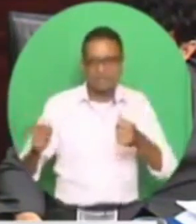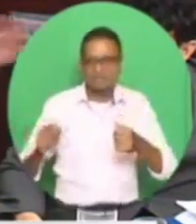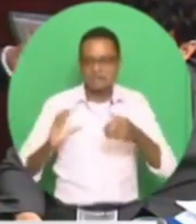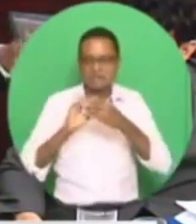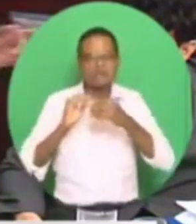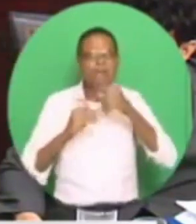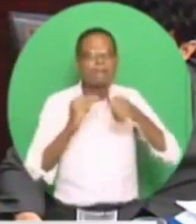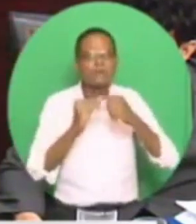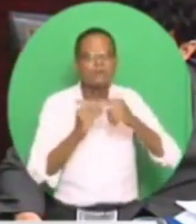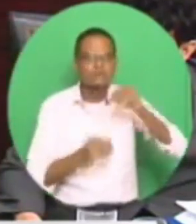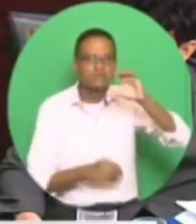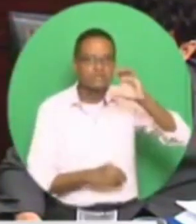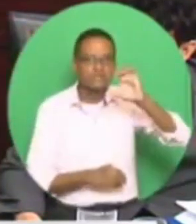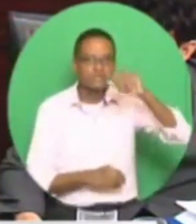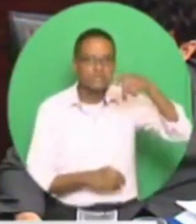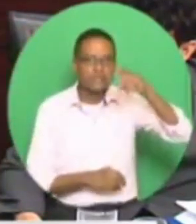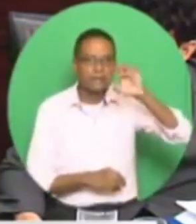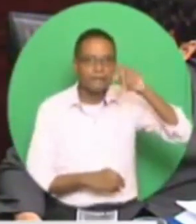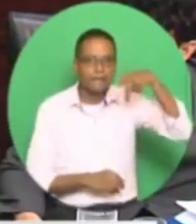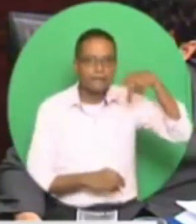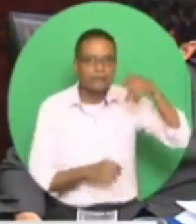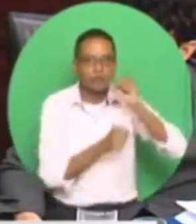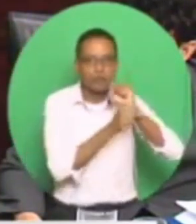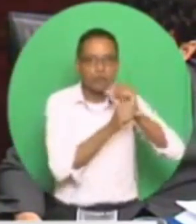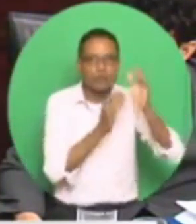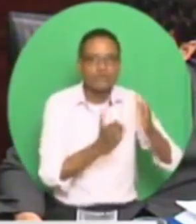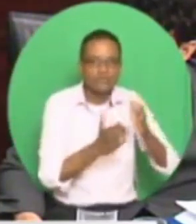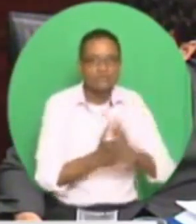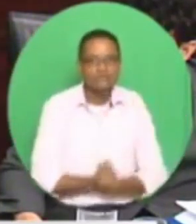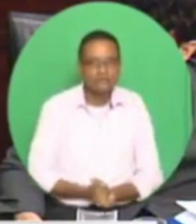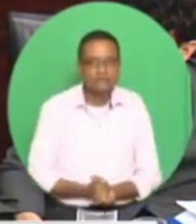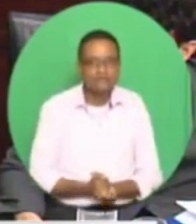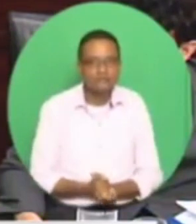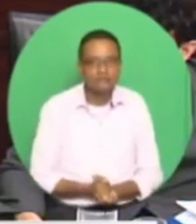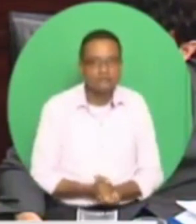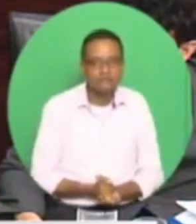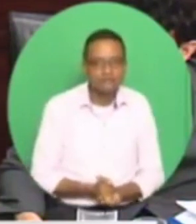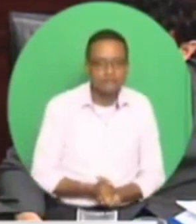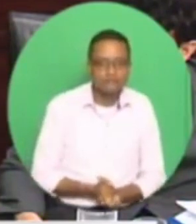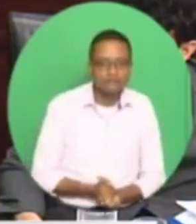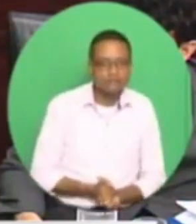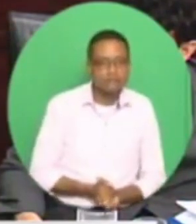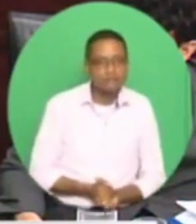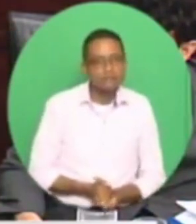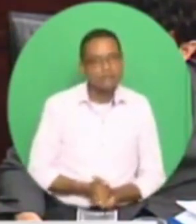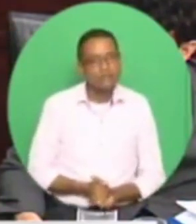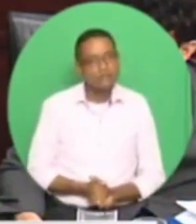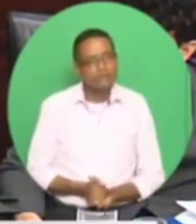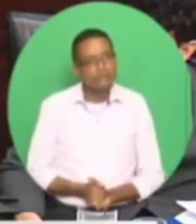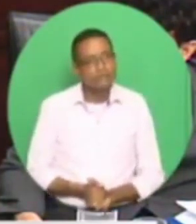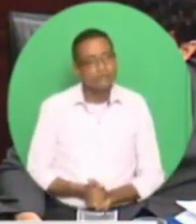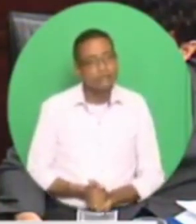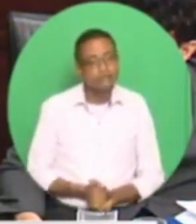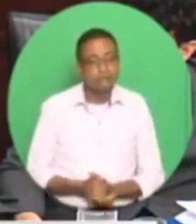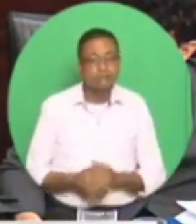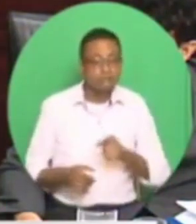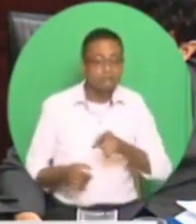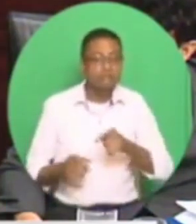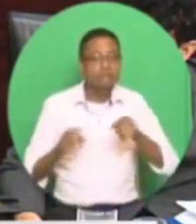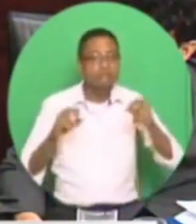Madam Speaker, member for Karenis and others, have spoken to this. will just reiterate one point. The government